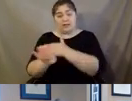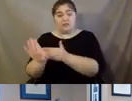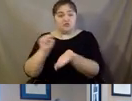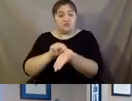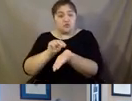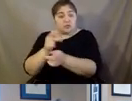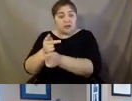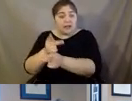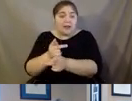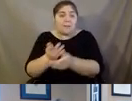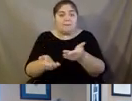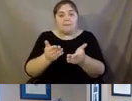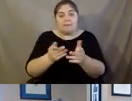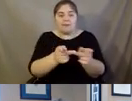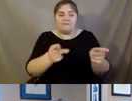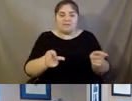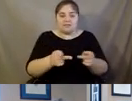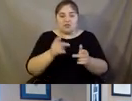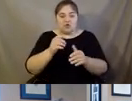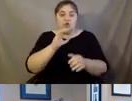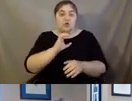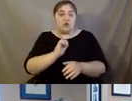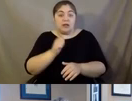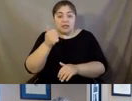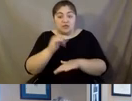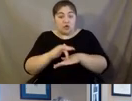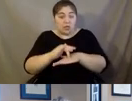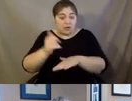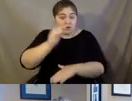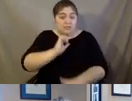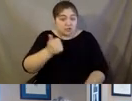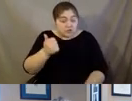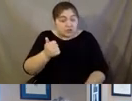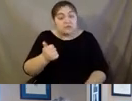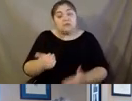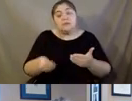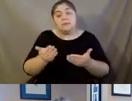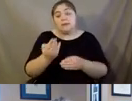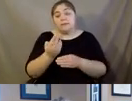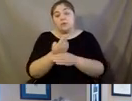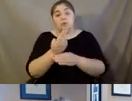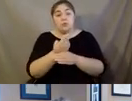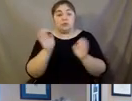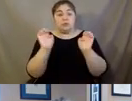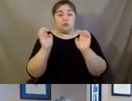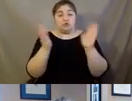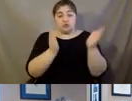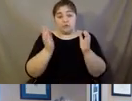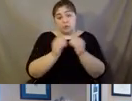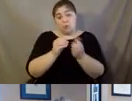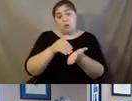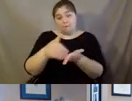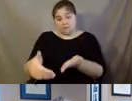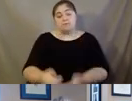a facility at an earlier age. They might use accidents or emergency services more often and so